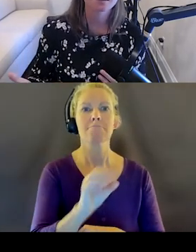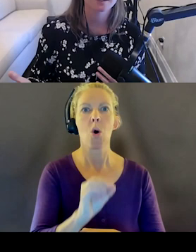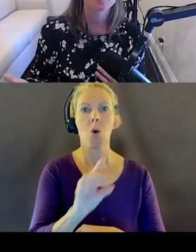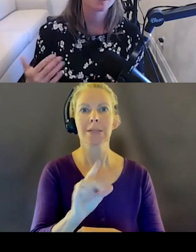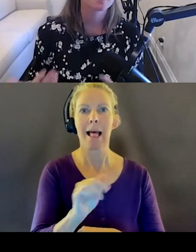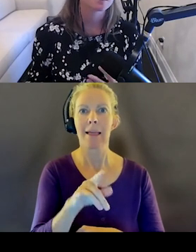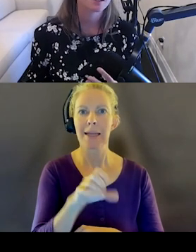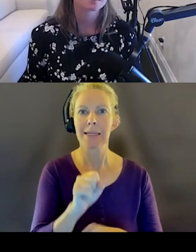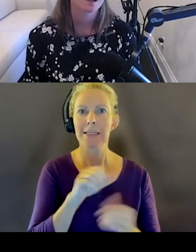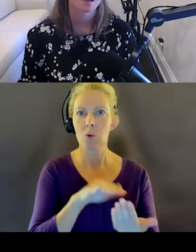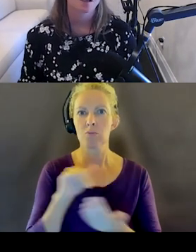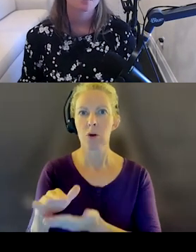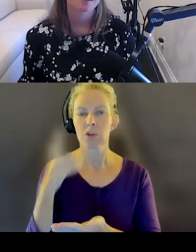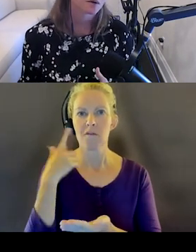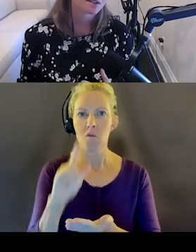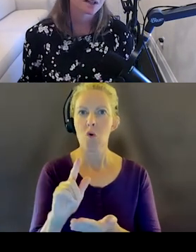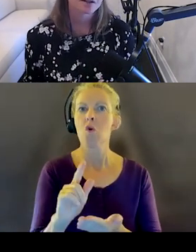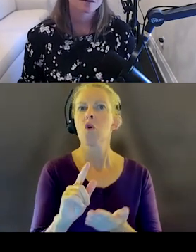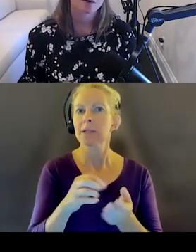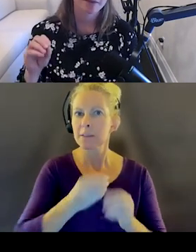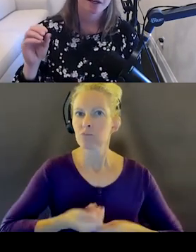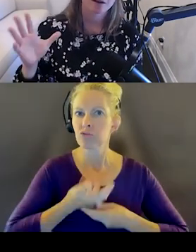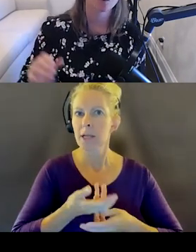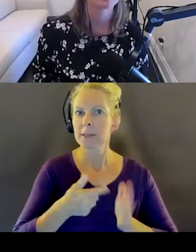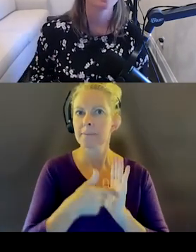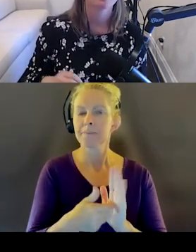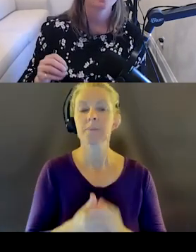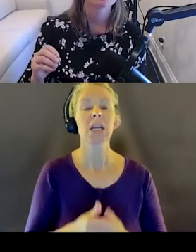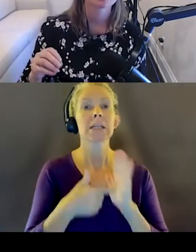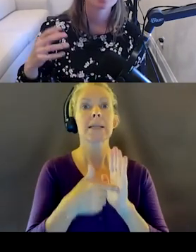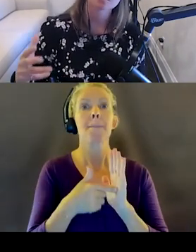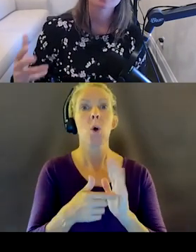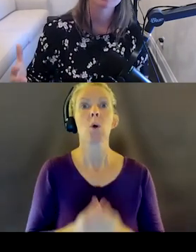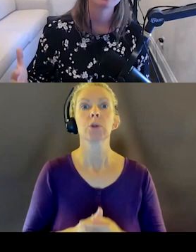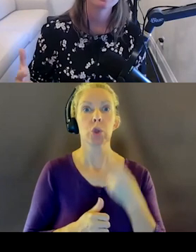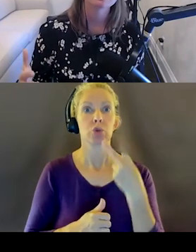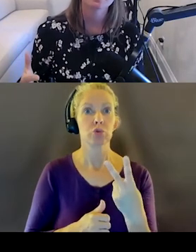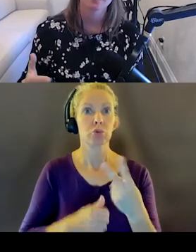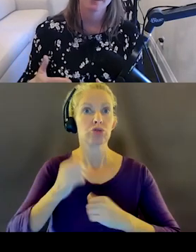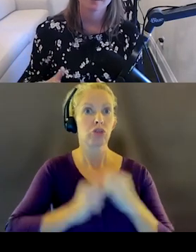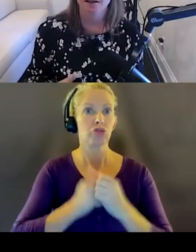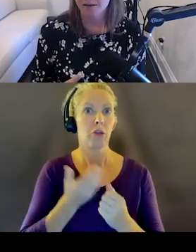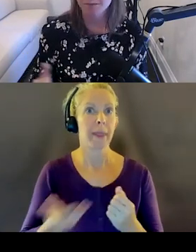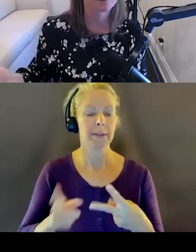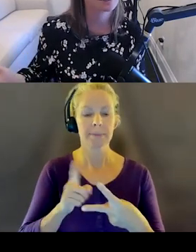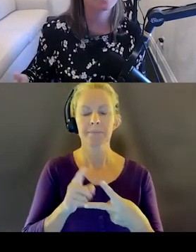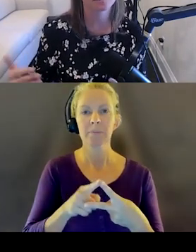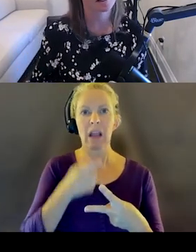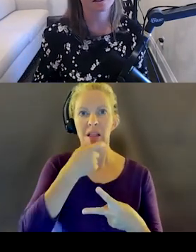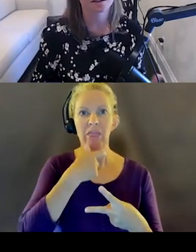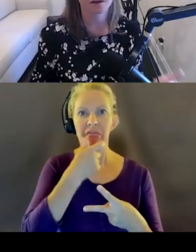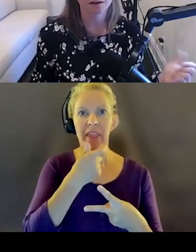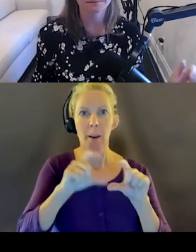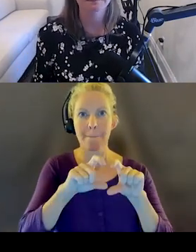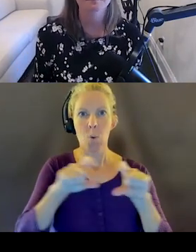text box and we're changing the states to focus on error while we thickened the border. That was a structural piece that can be perceived